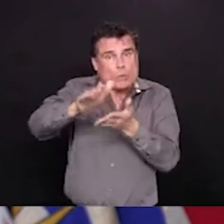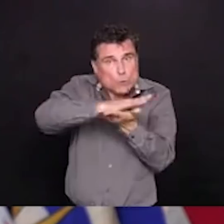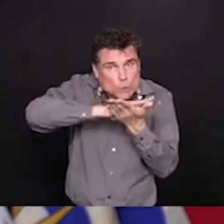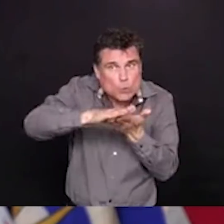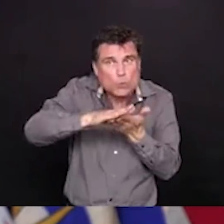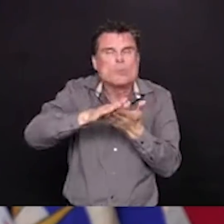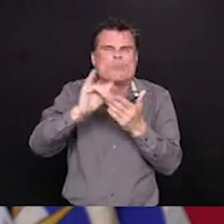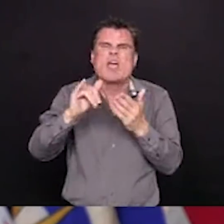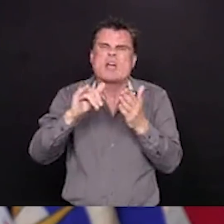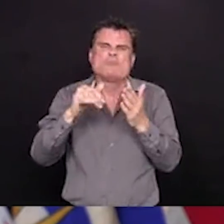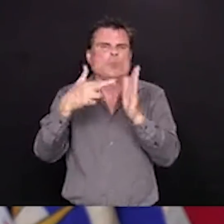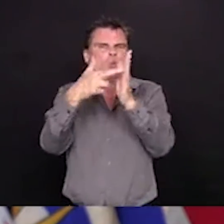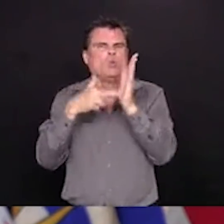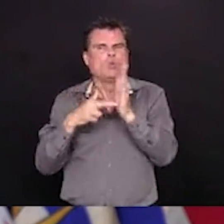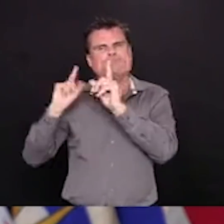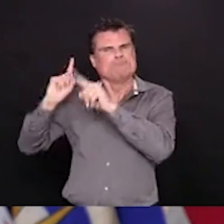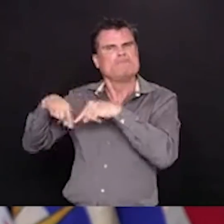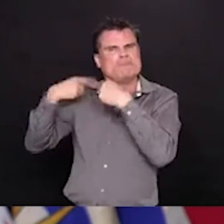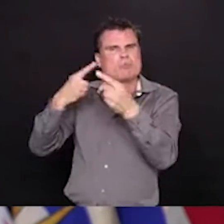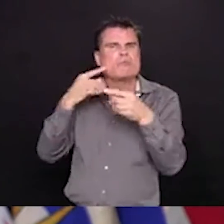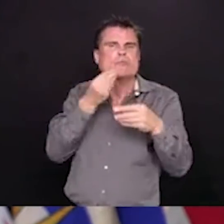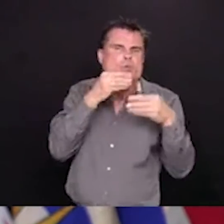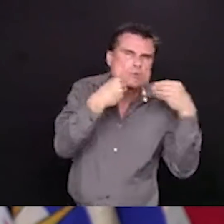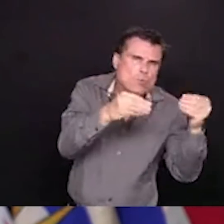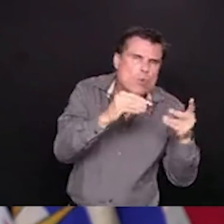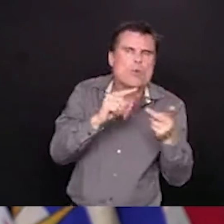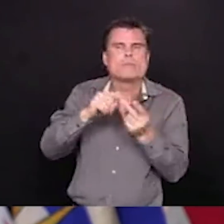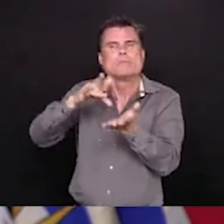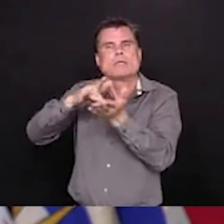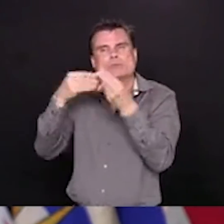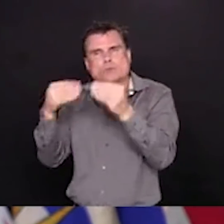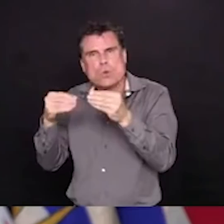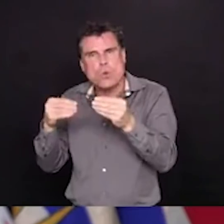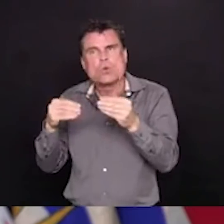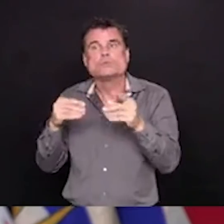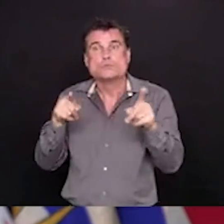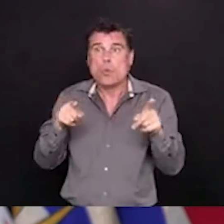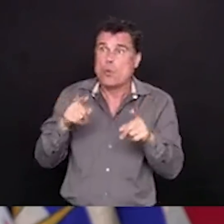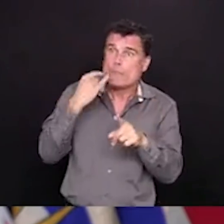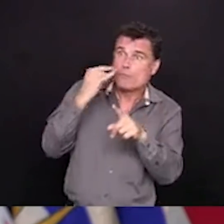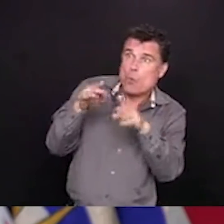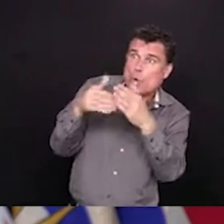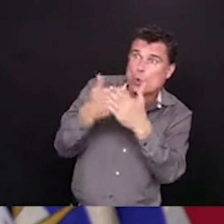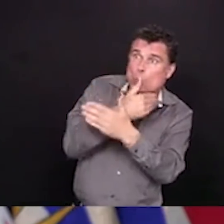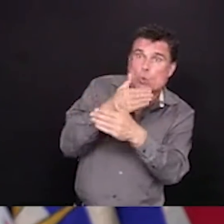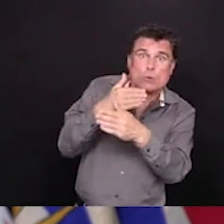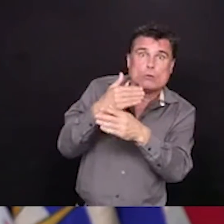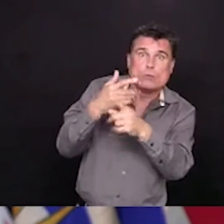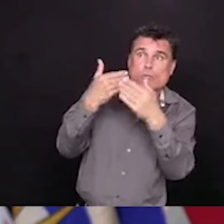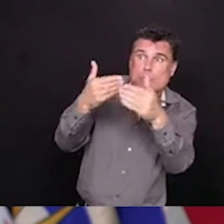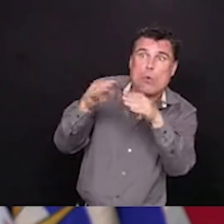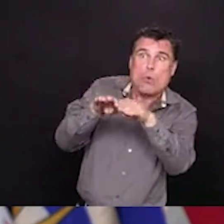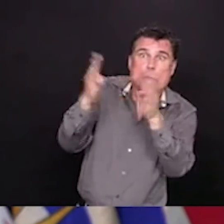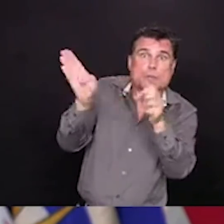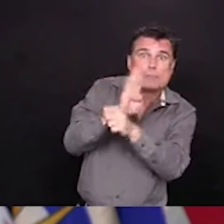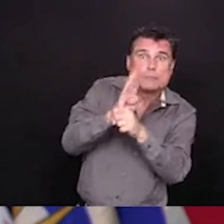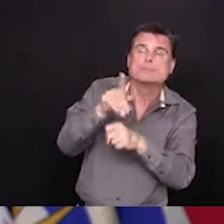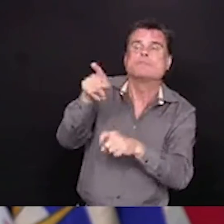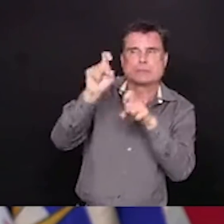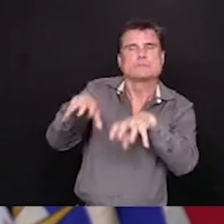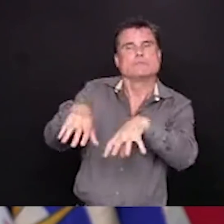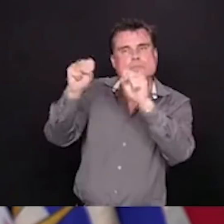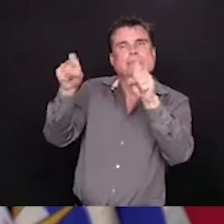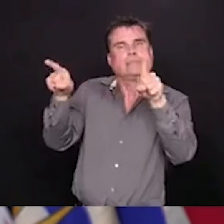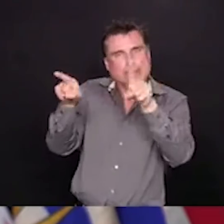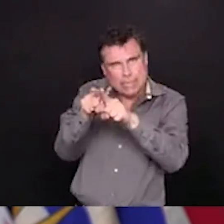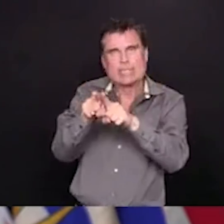including your employees. Physical distancing. Maintaining our safe distance from each other. Limiting workers and customers